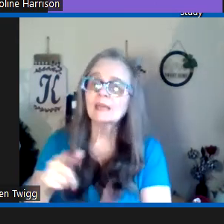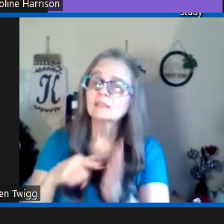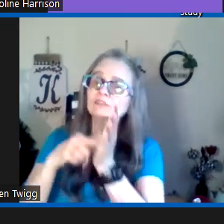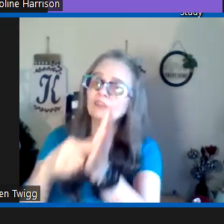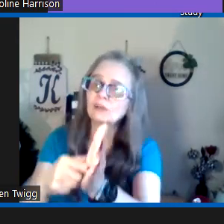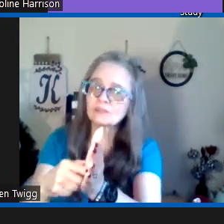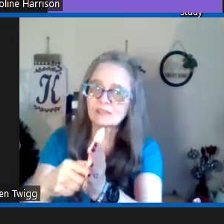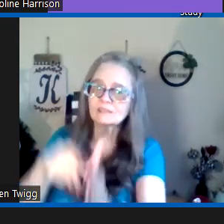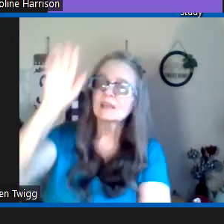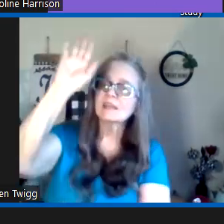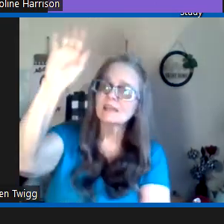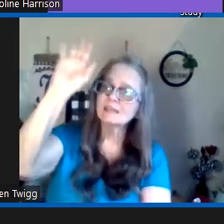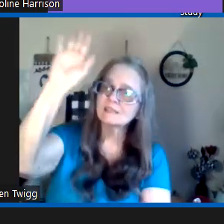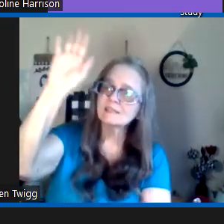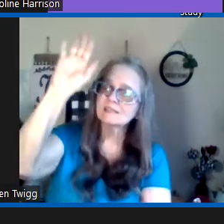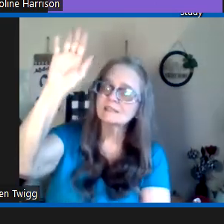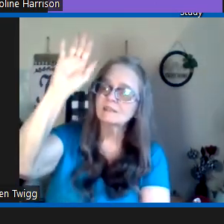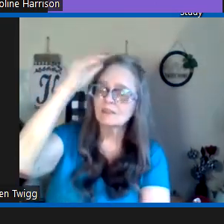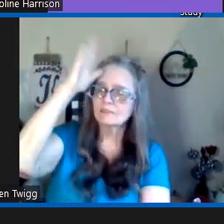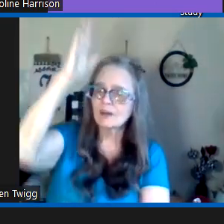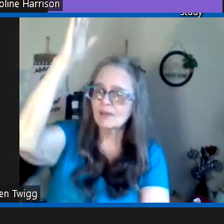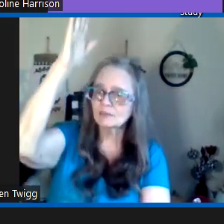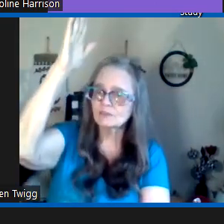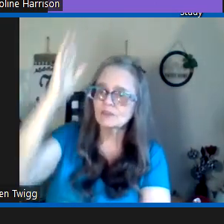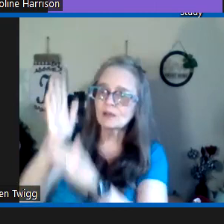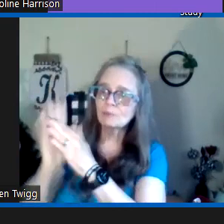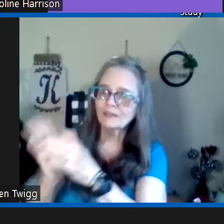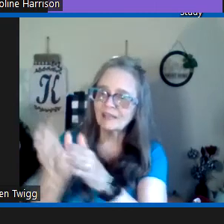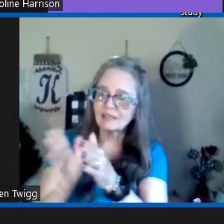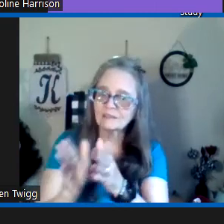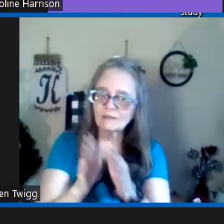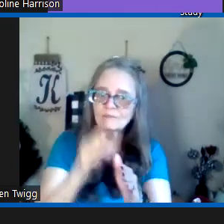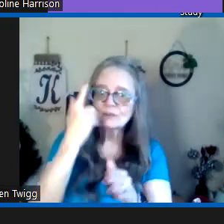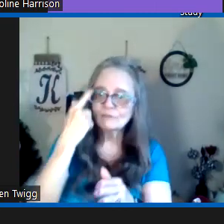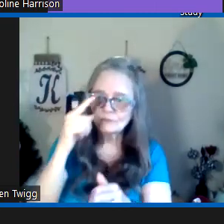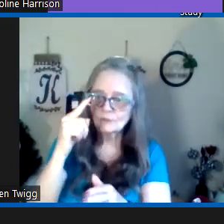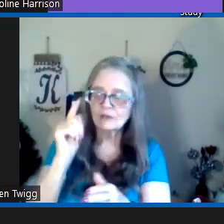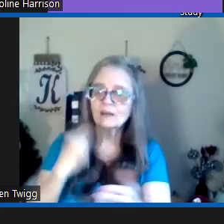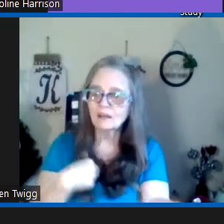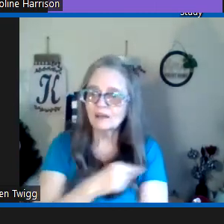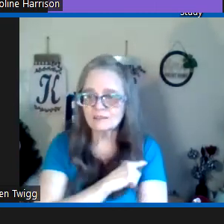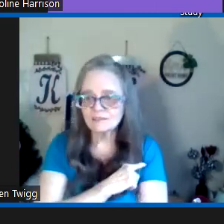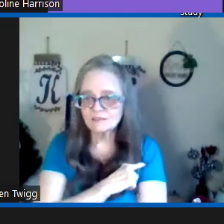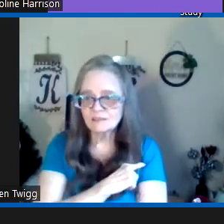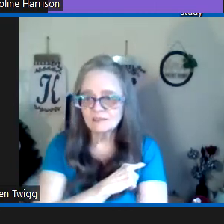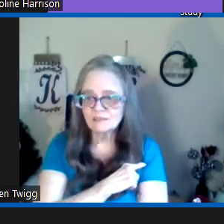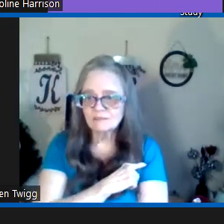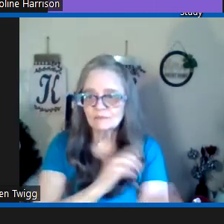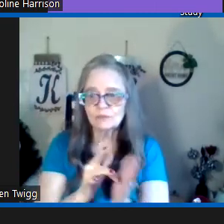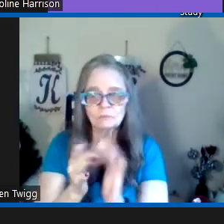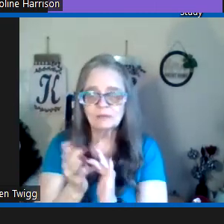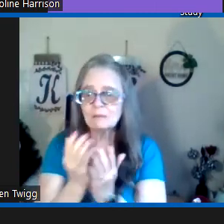and it shows us his the father's plan for us